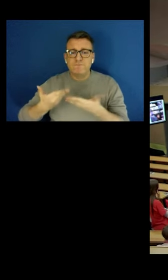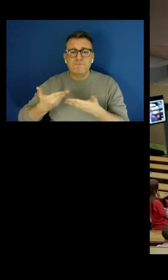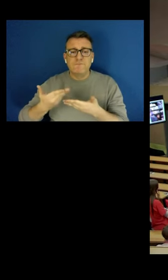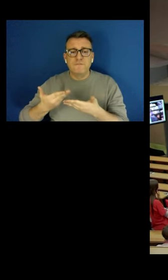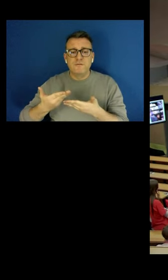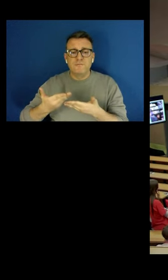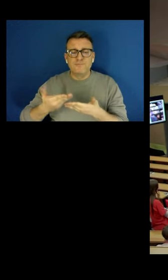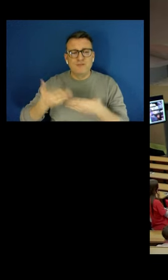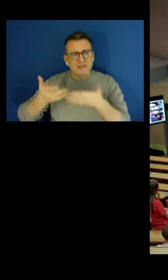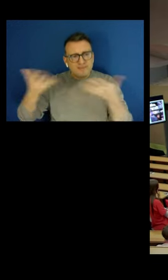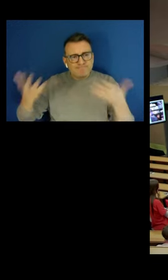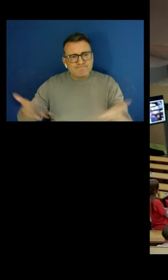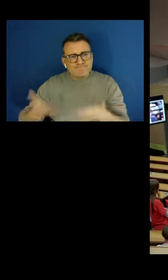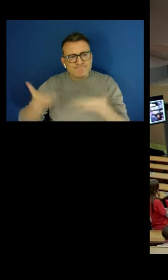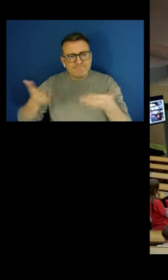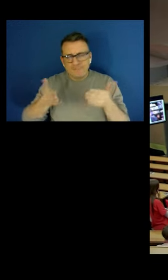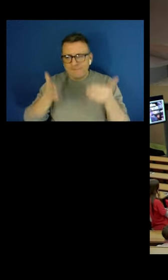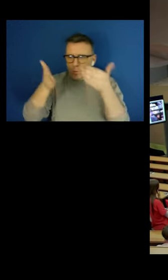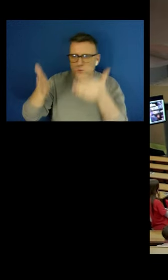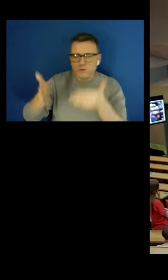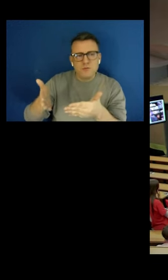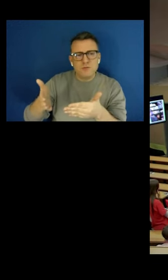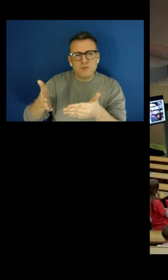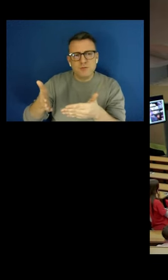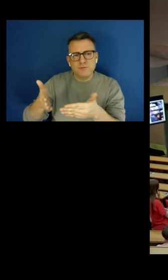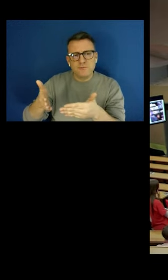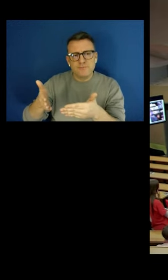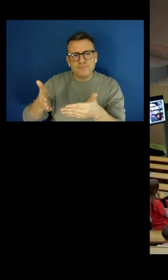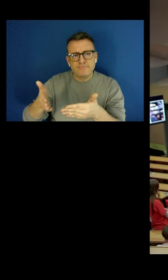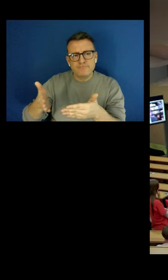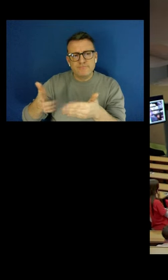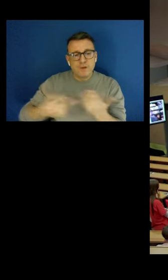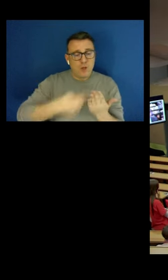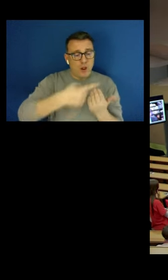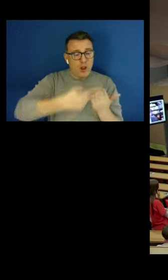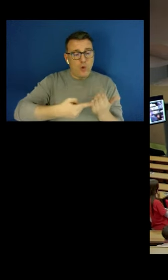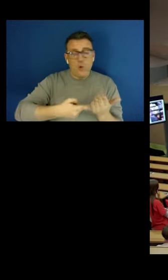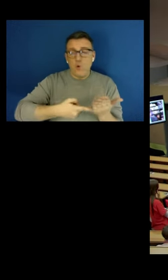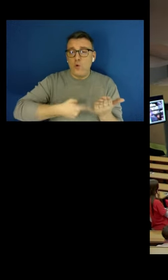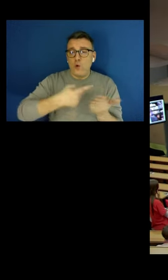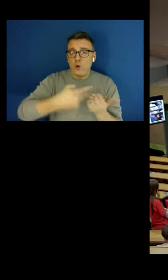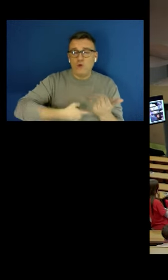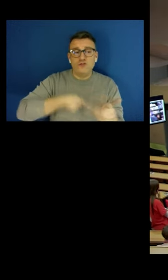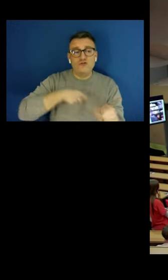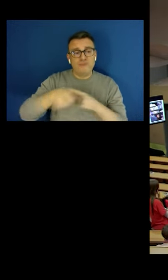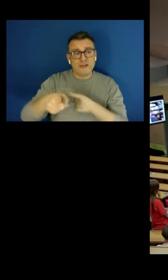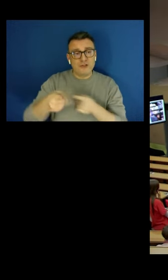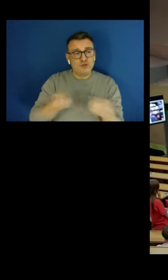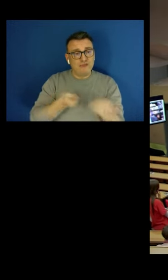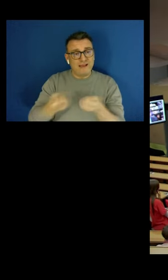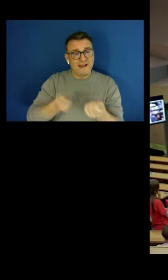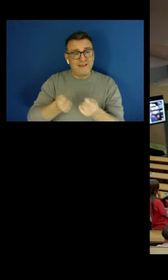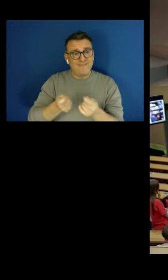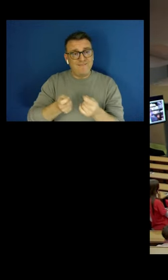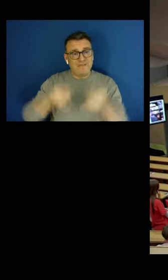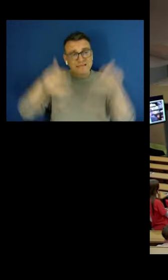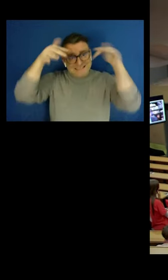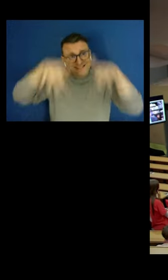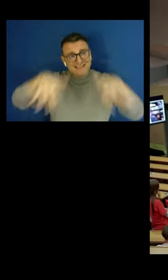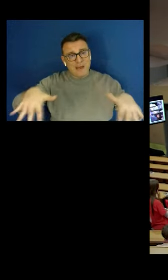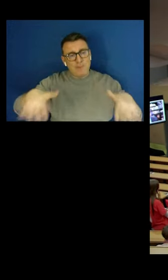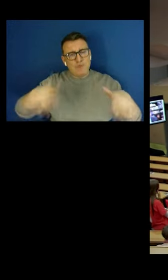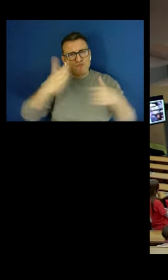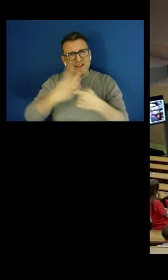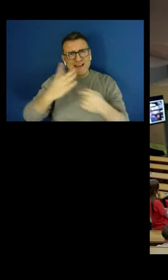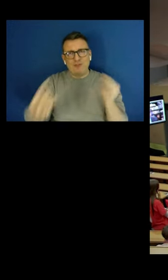in a particular direction, that laws try to regulate from the top down, but really there needs to be some kind of grassroots culture